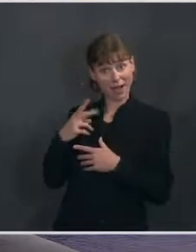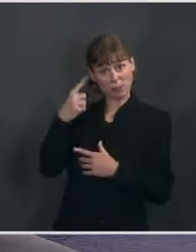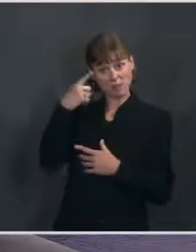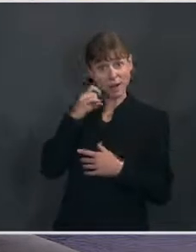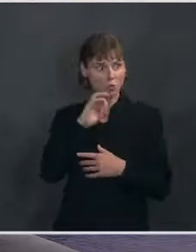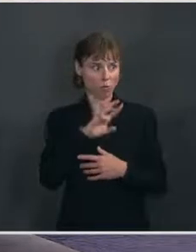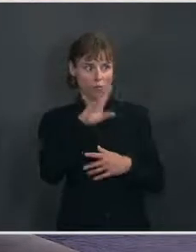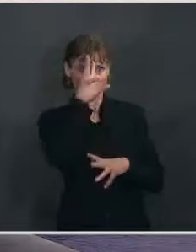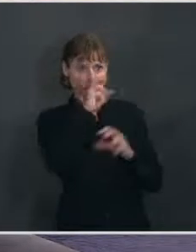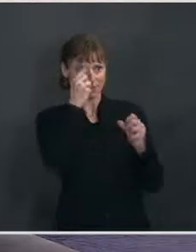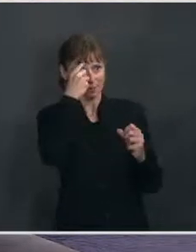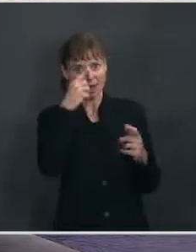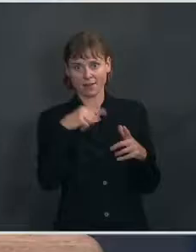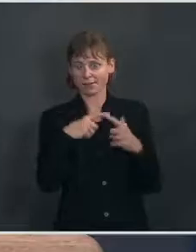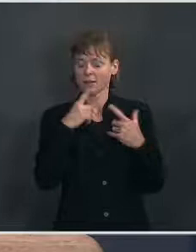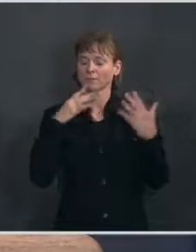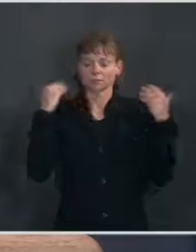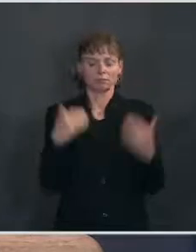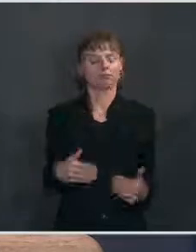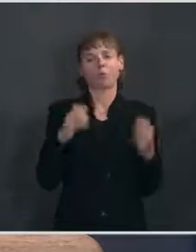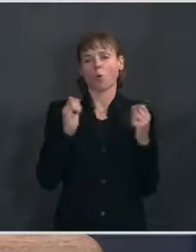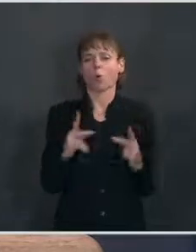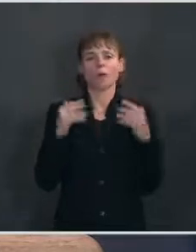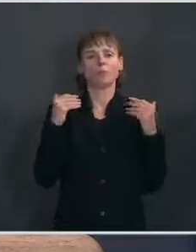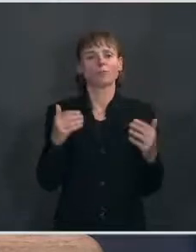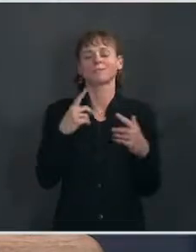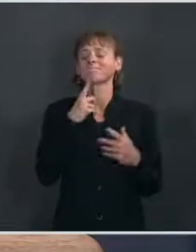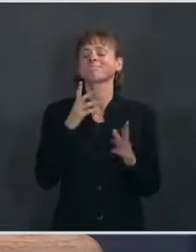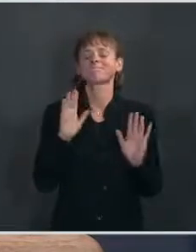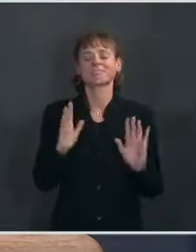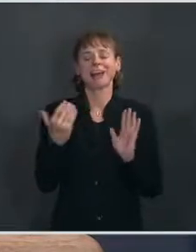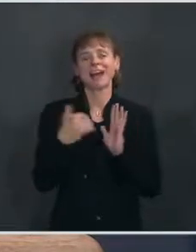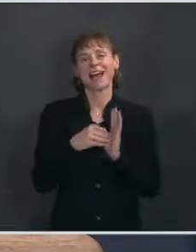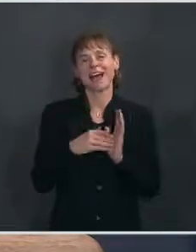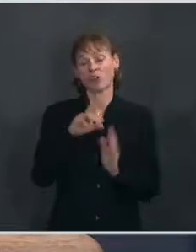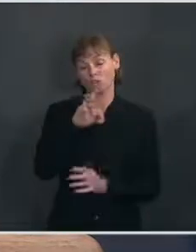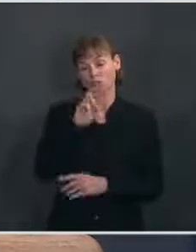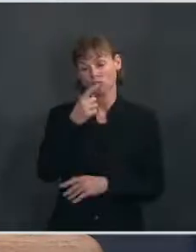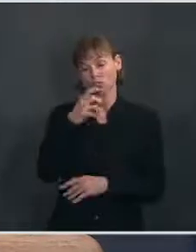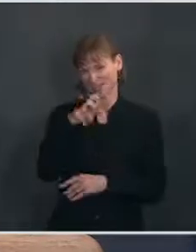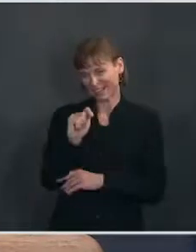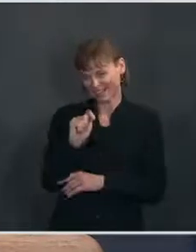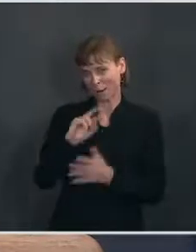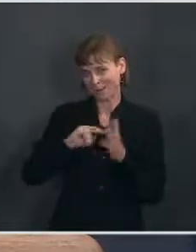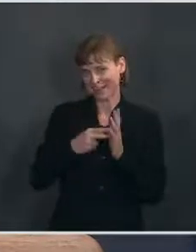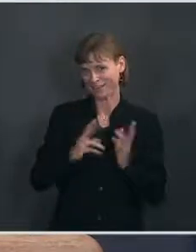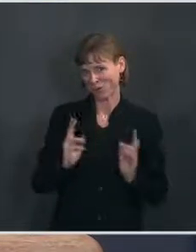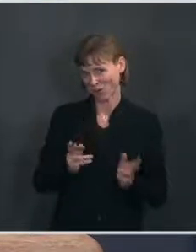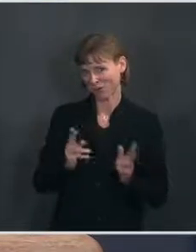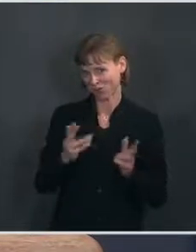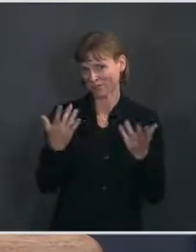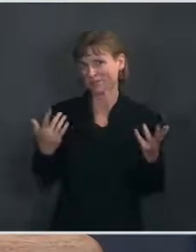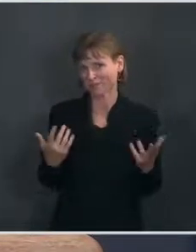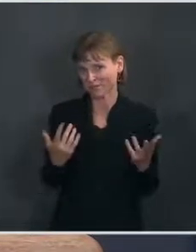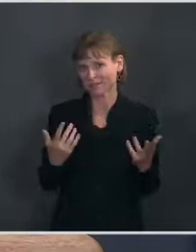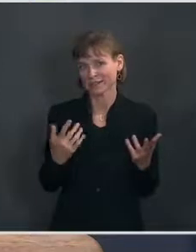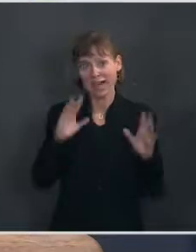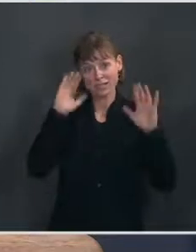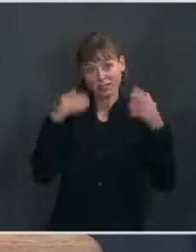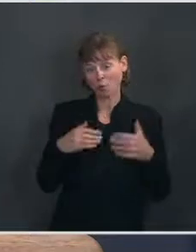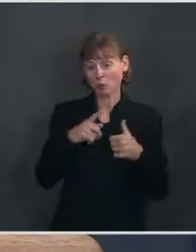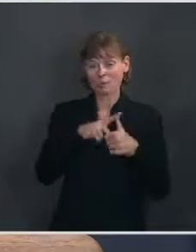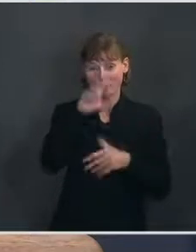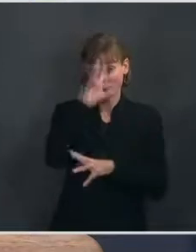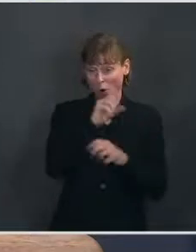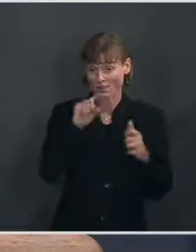we have to move forward at this date. Ms. Again, urgent means urgent. It means this is going to be the focus of the President, the Vice President, his senior